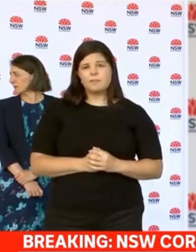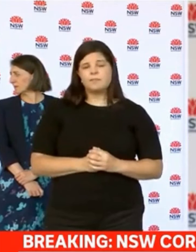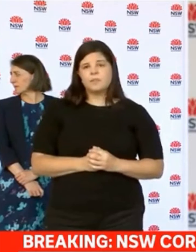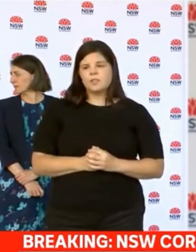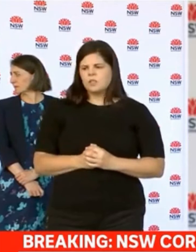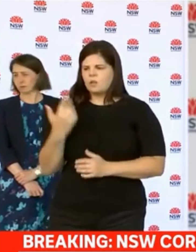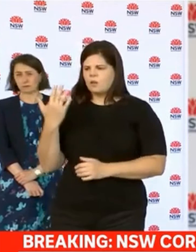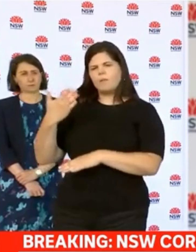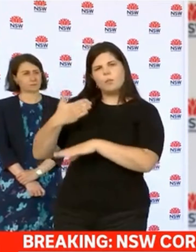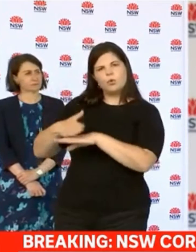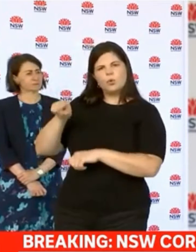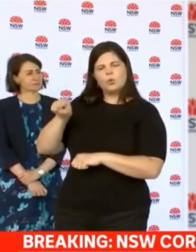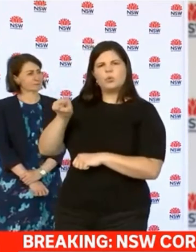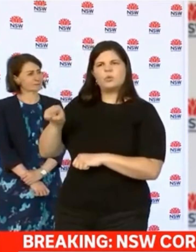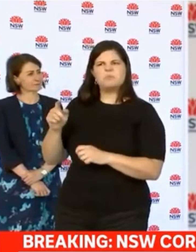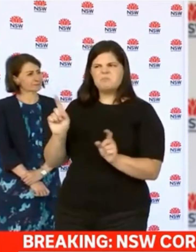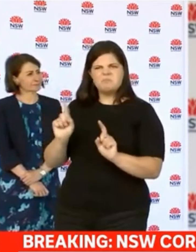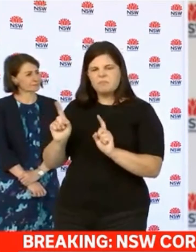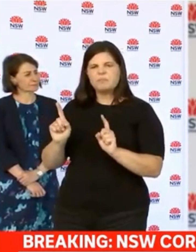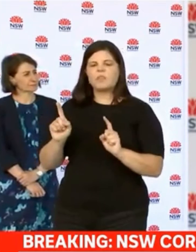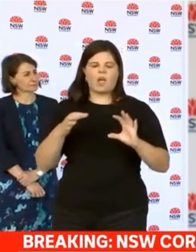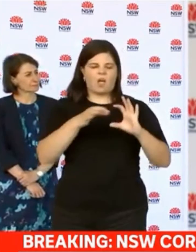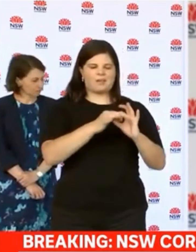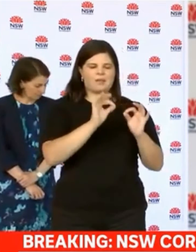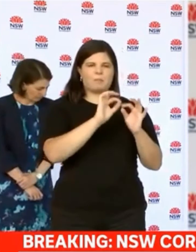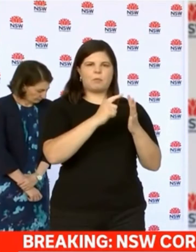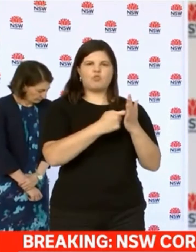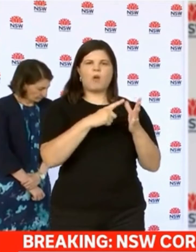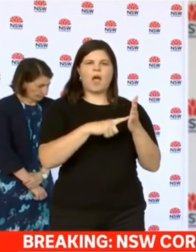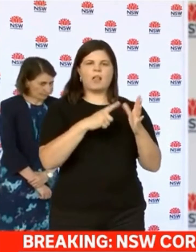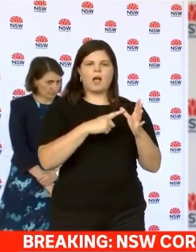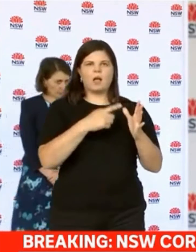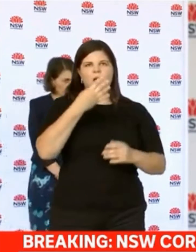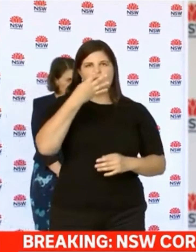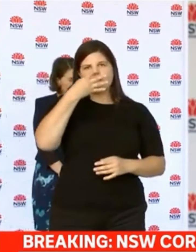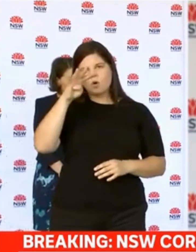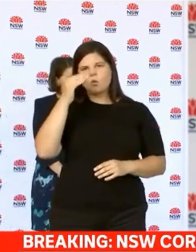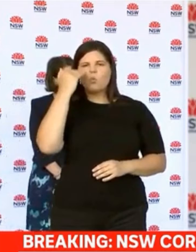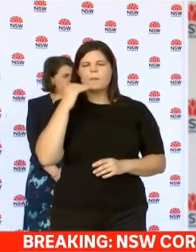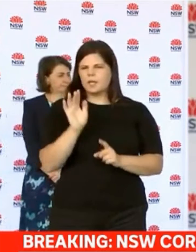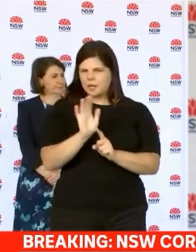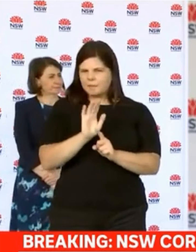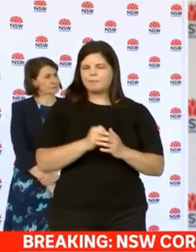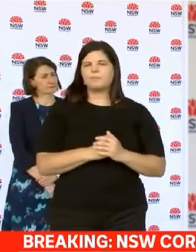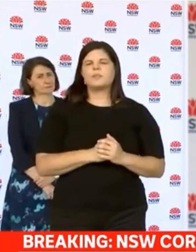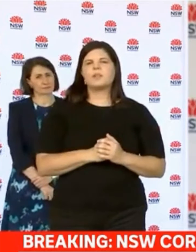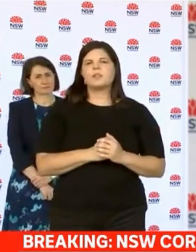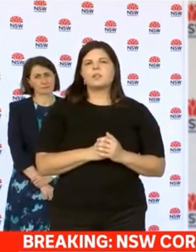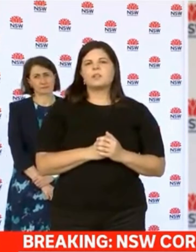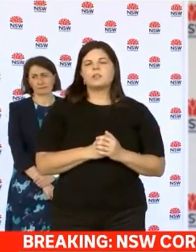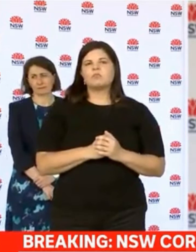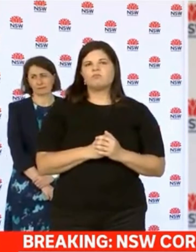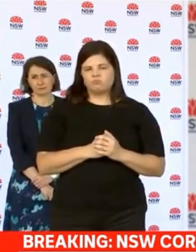Of the five new cases, one is linked to the Borella cluster. It was a woman in her 40s who had